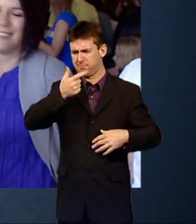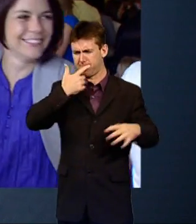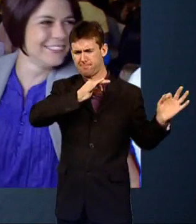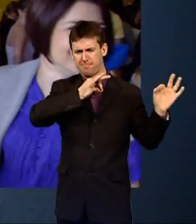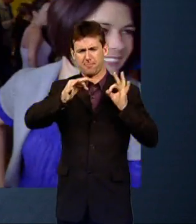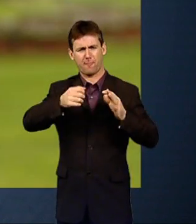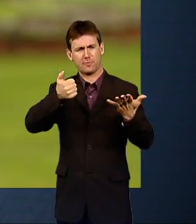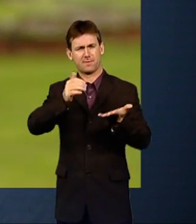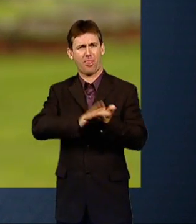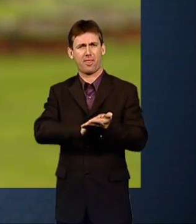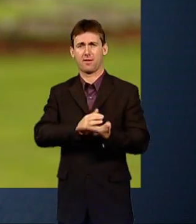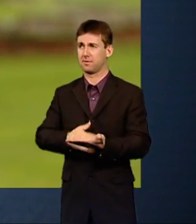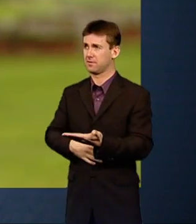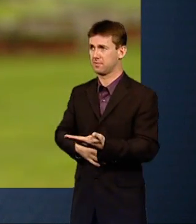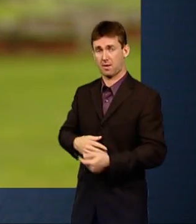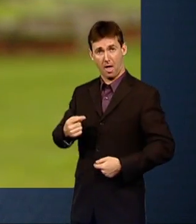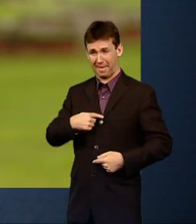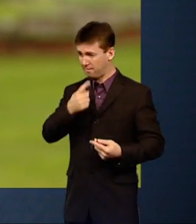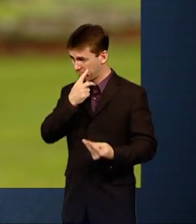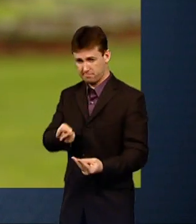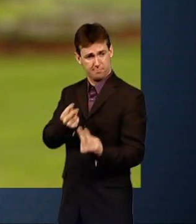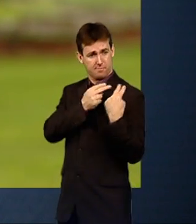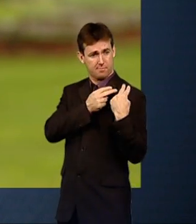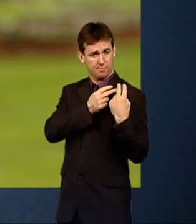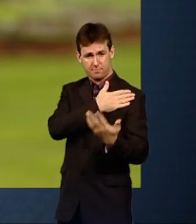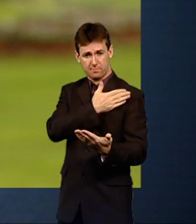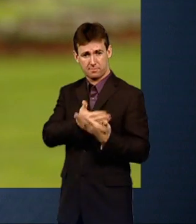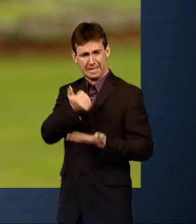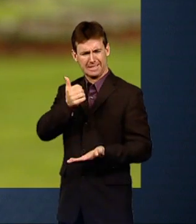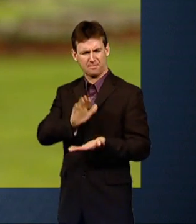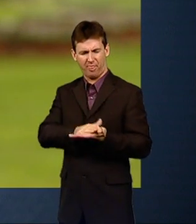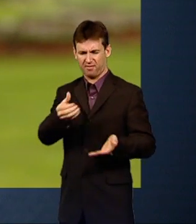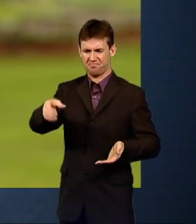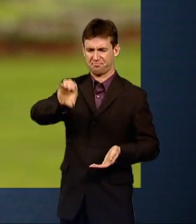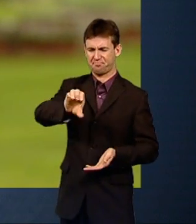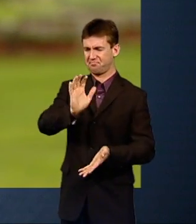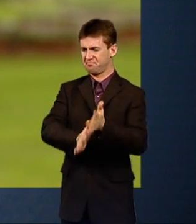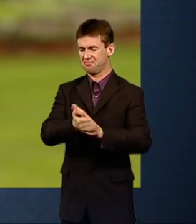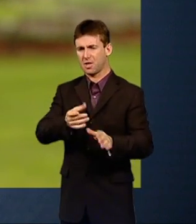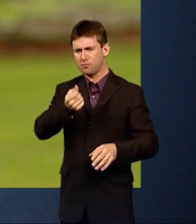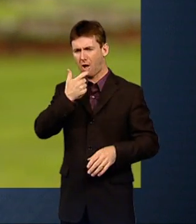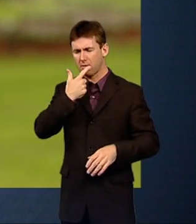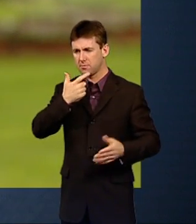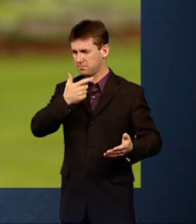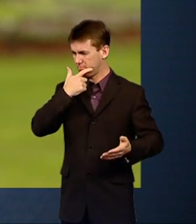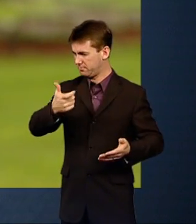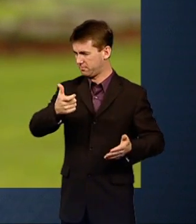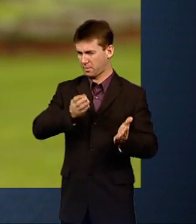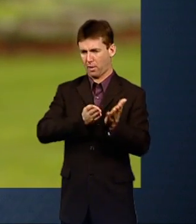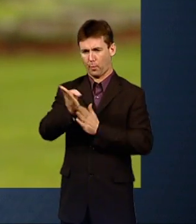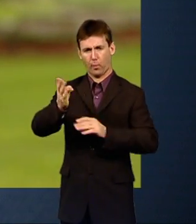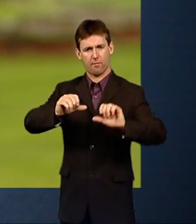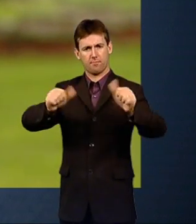I'm amazed I've come through it, to be honest. But I'm so happy. So happy.